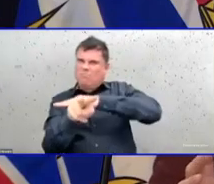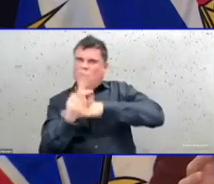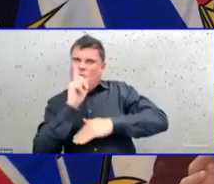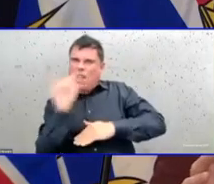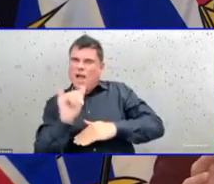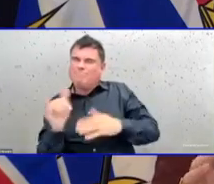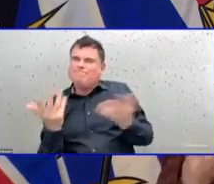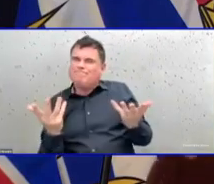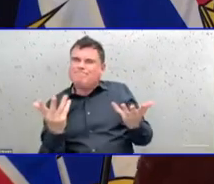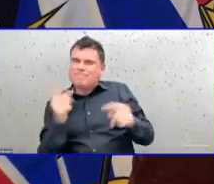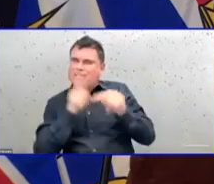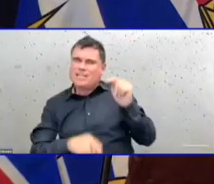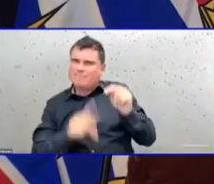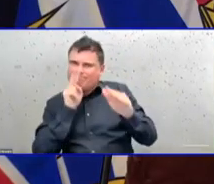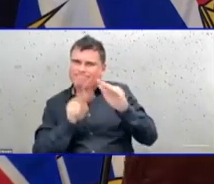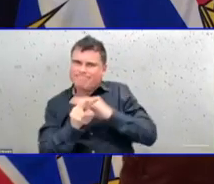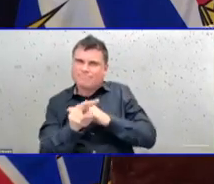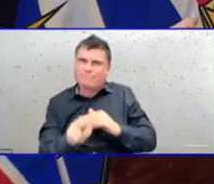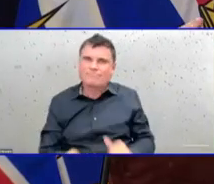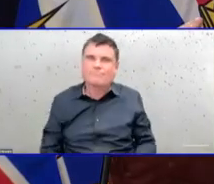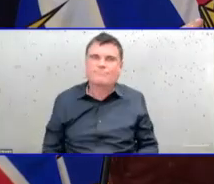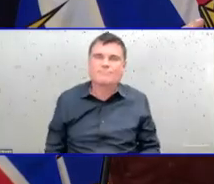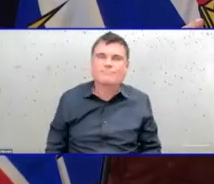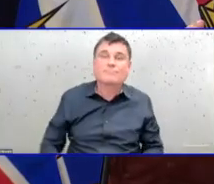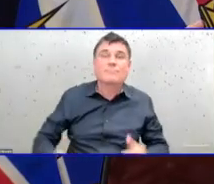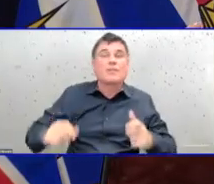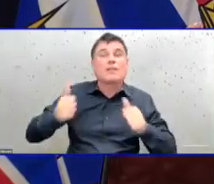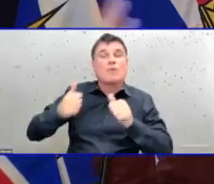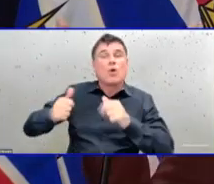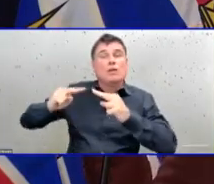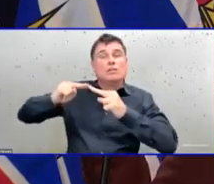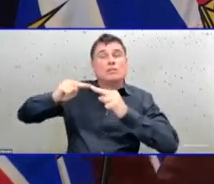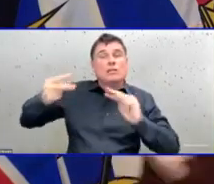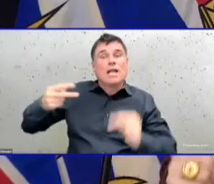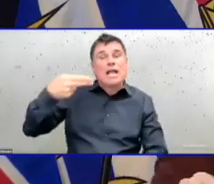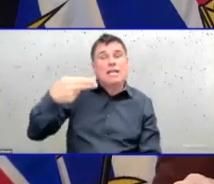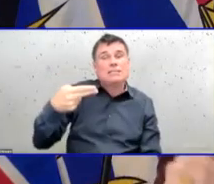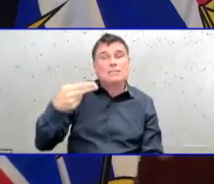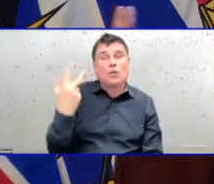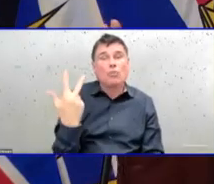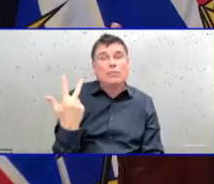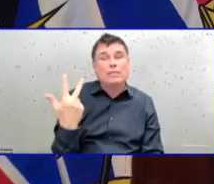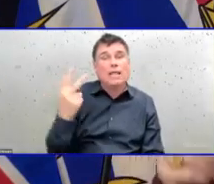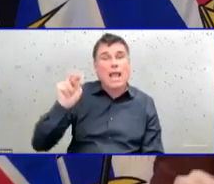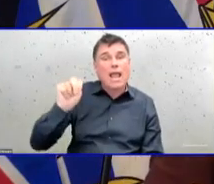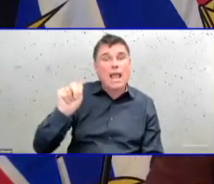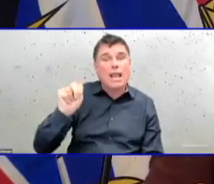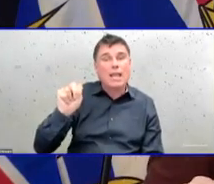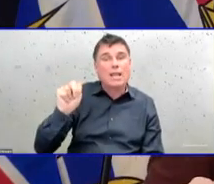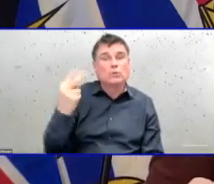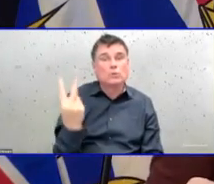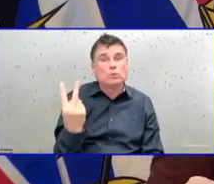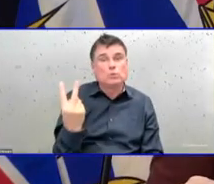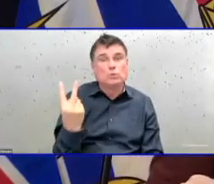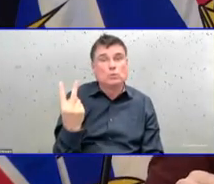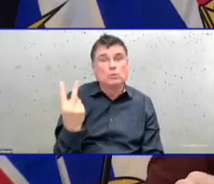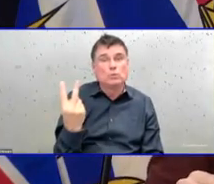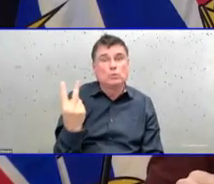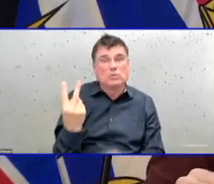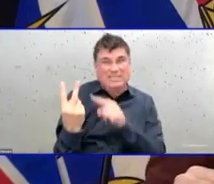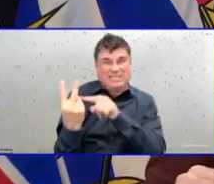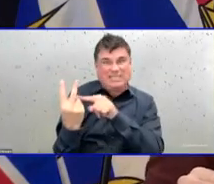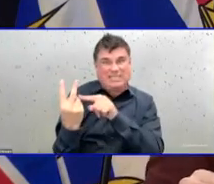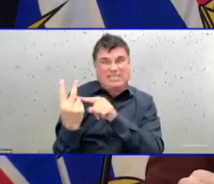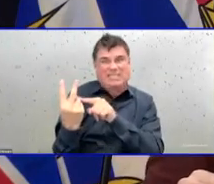does cause more severe illness in older people in general. And that the B's and the